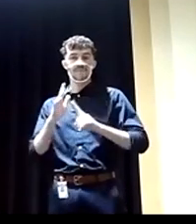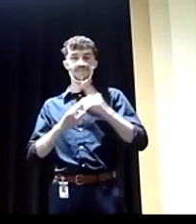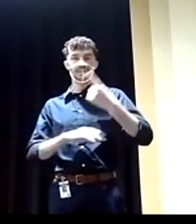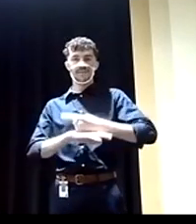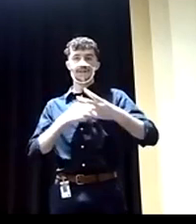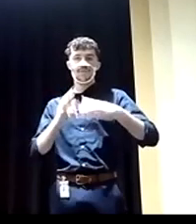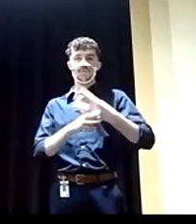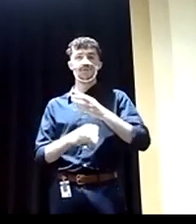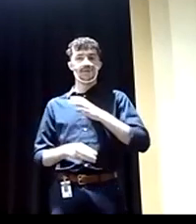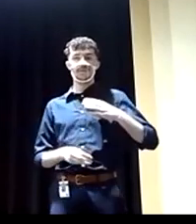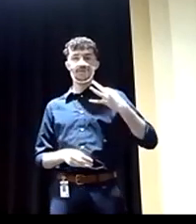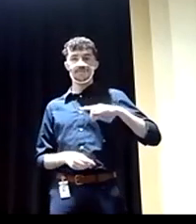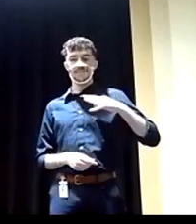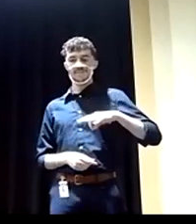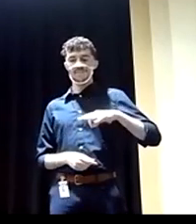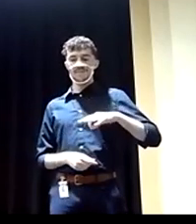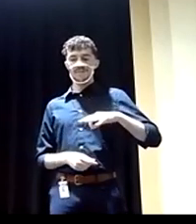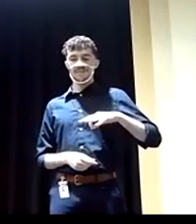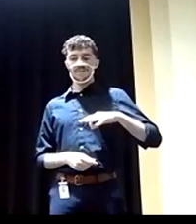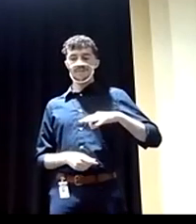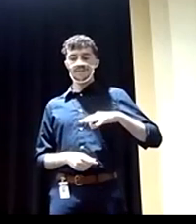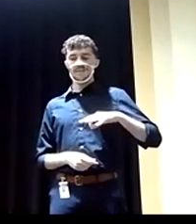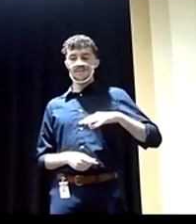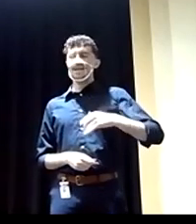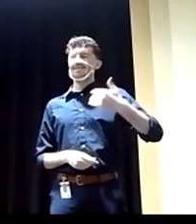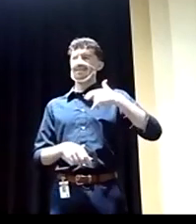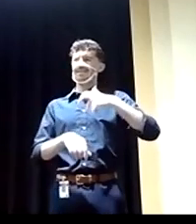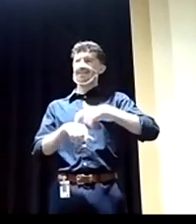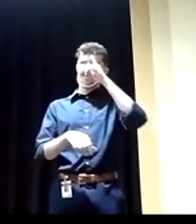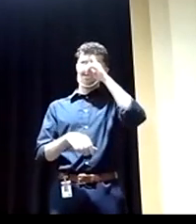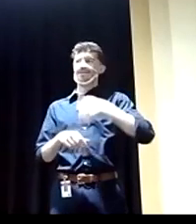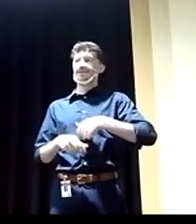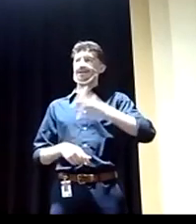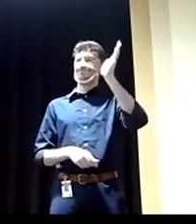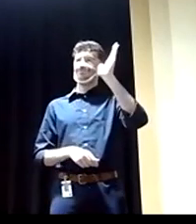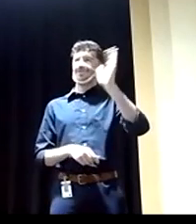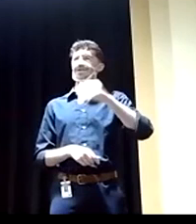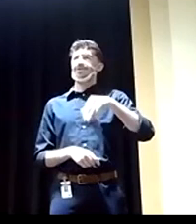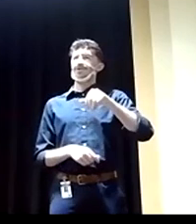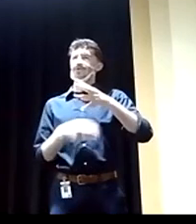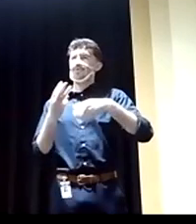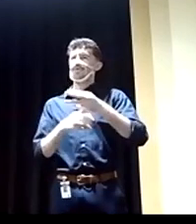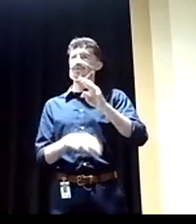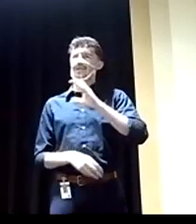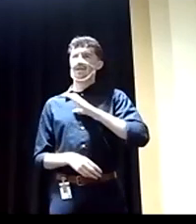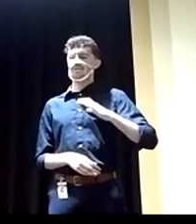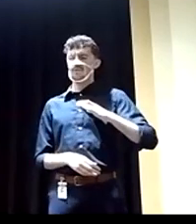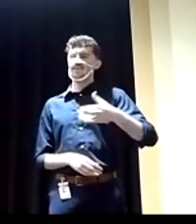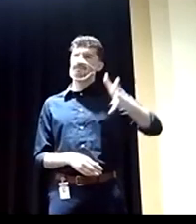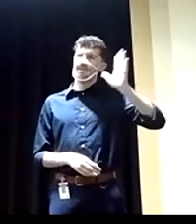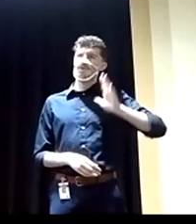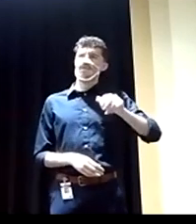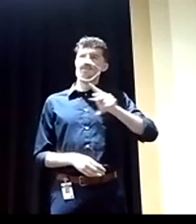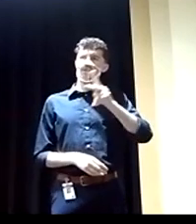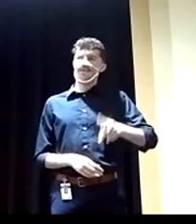Pittsburgh. Excuse me, the last time I spoke in front of the World Council was in Philadelphia. I'm sorry, I didn't speak. The last time I attended